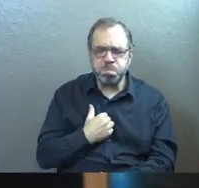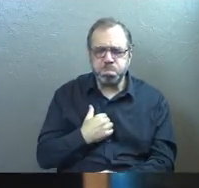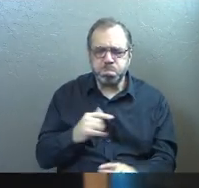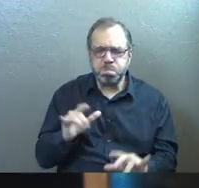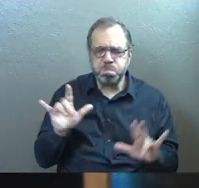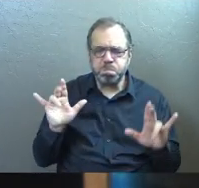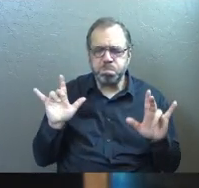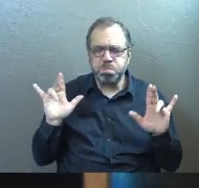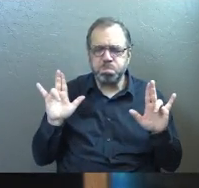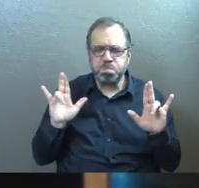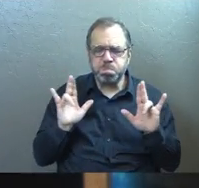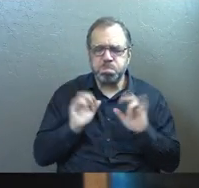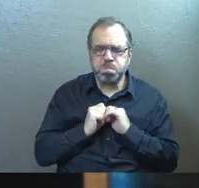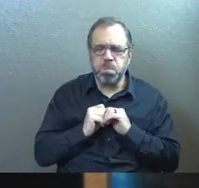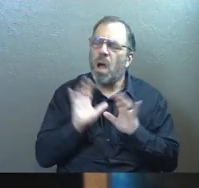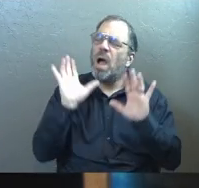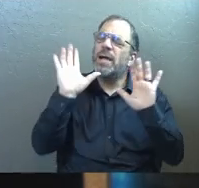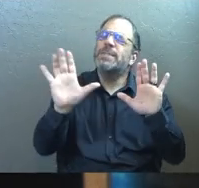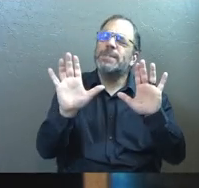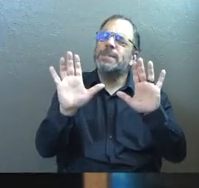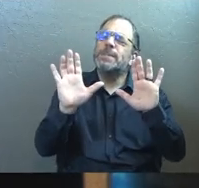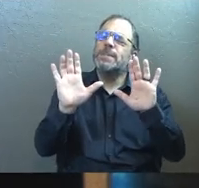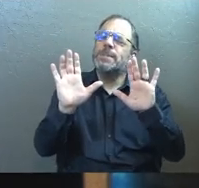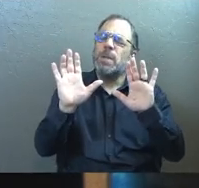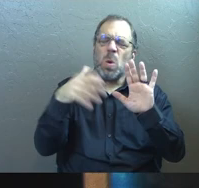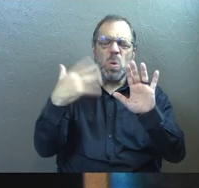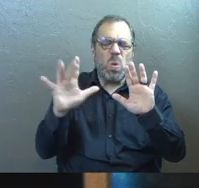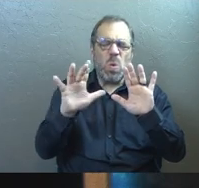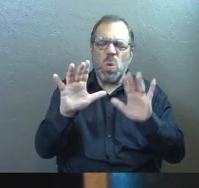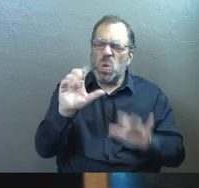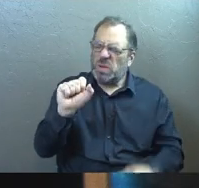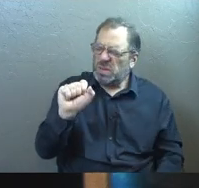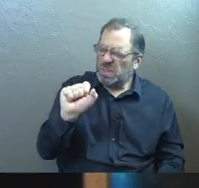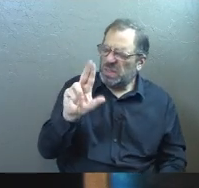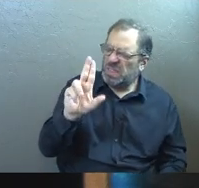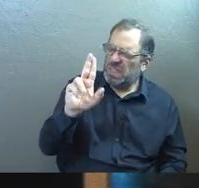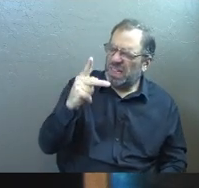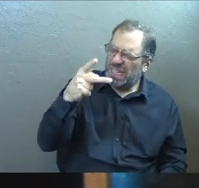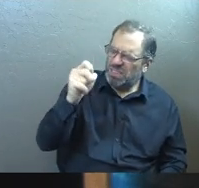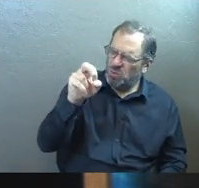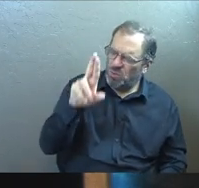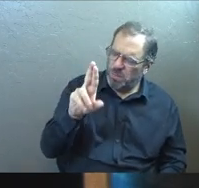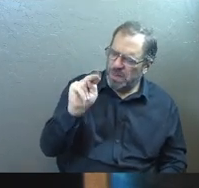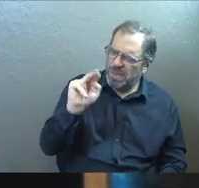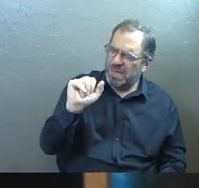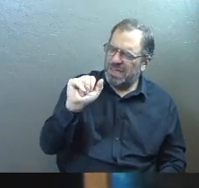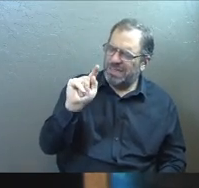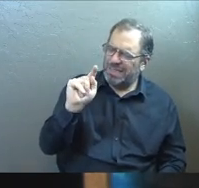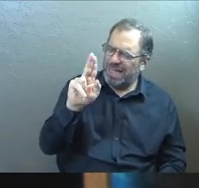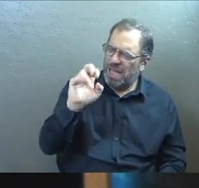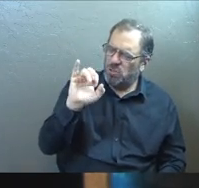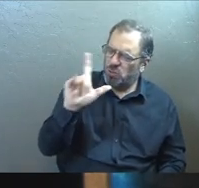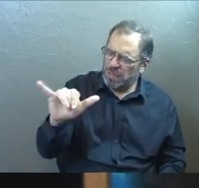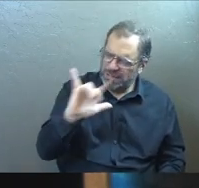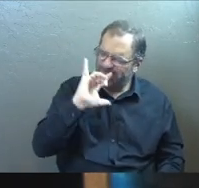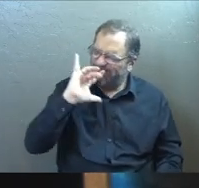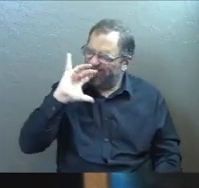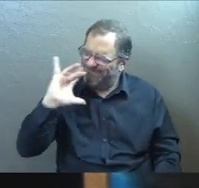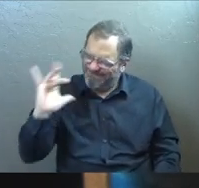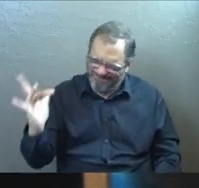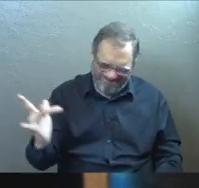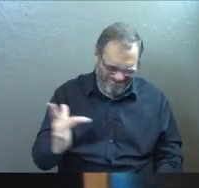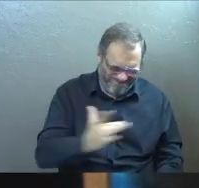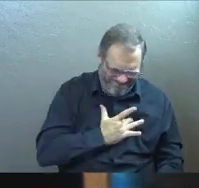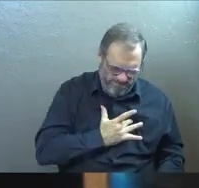Lord, would you supernaturally do a miracle in those hearts and create that passionate